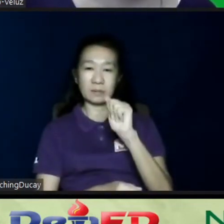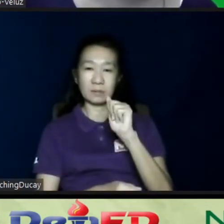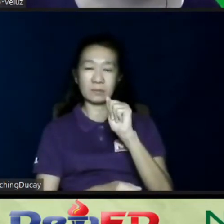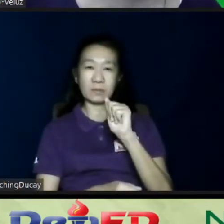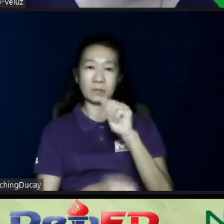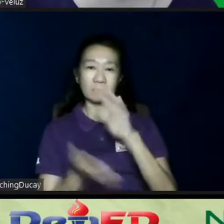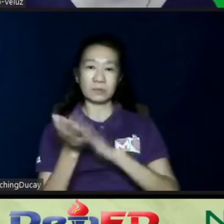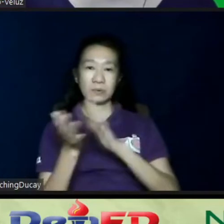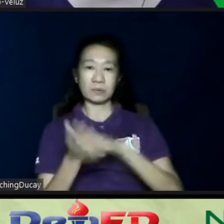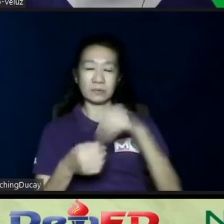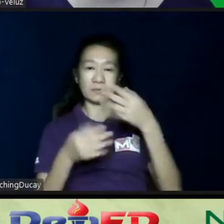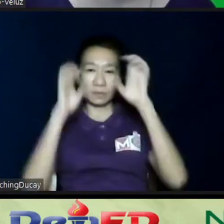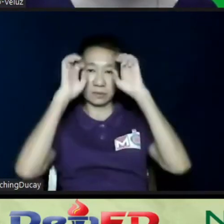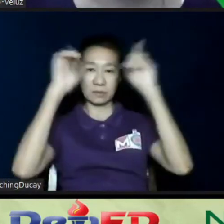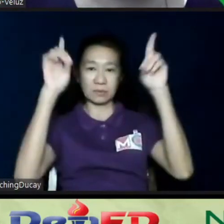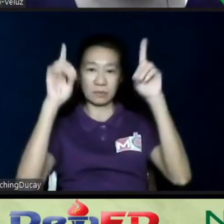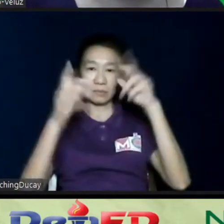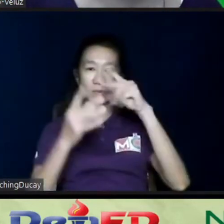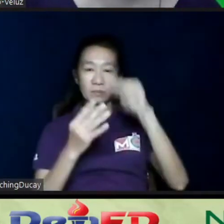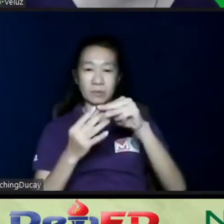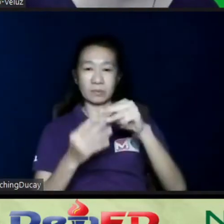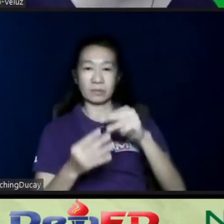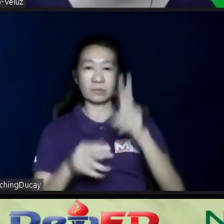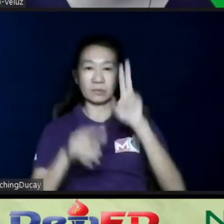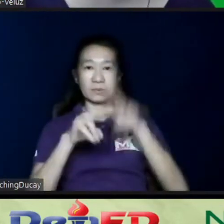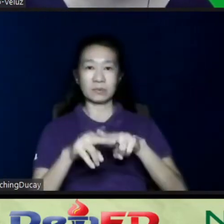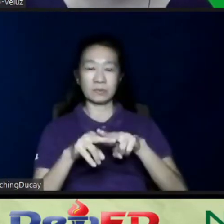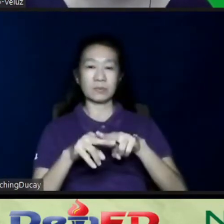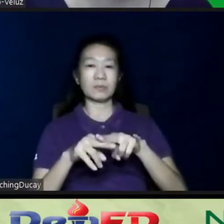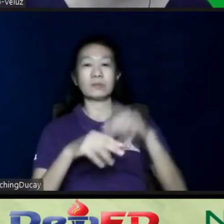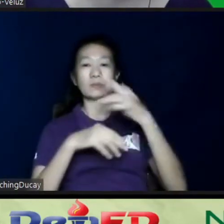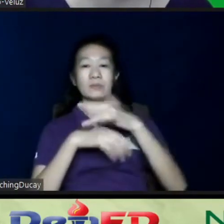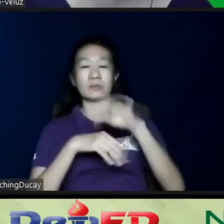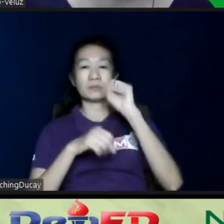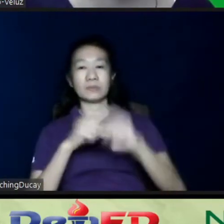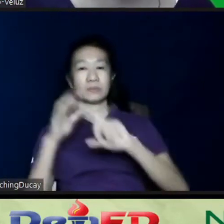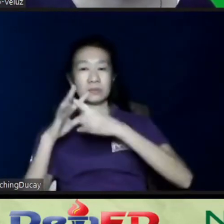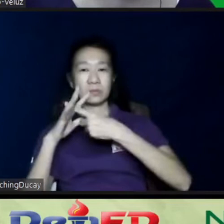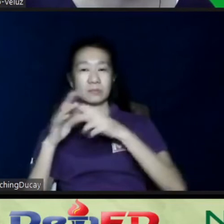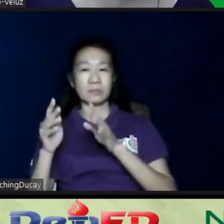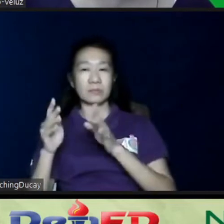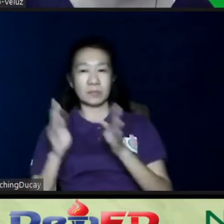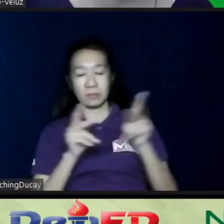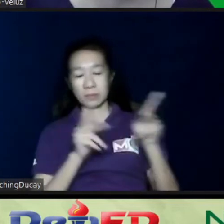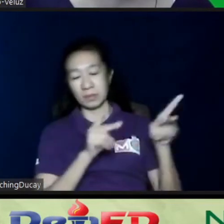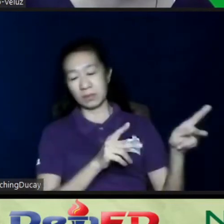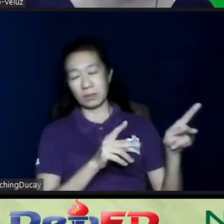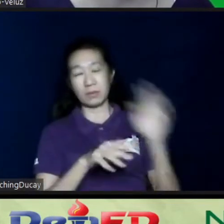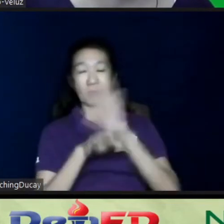programs, maganda to sit with them early on so that you can start preparing the students